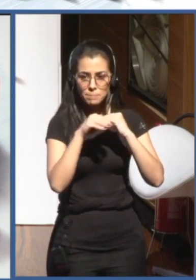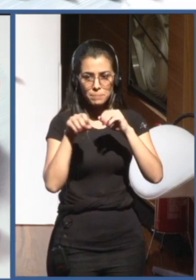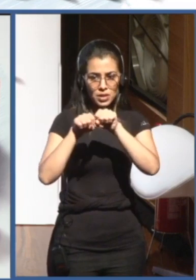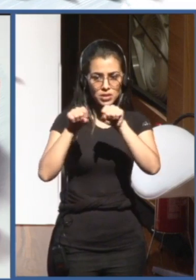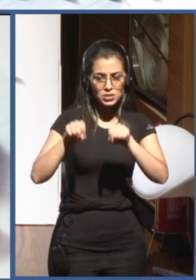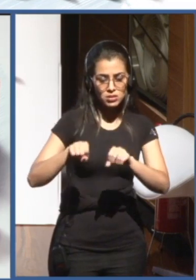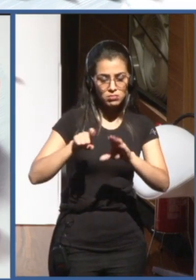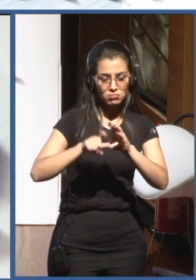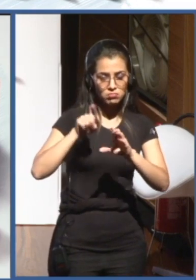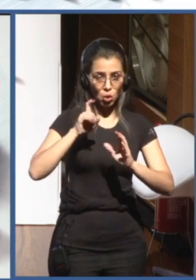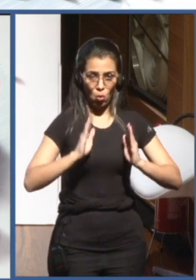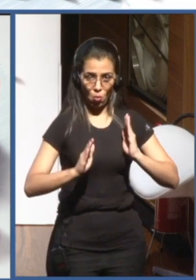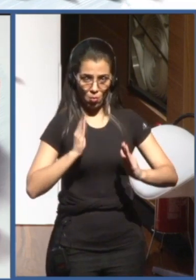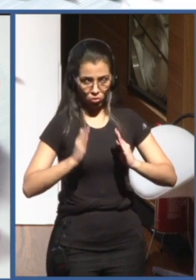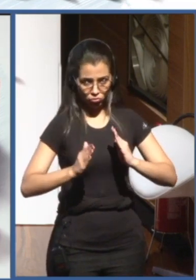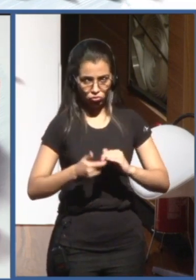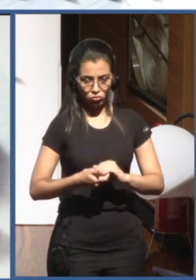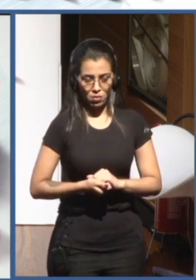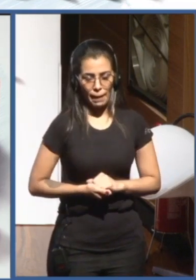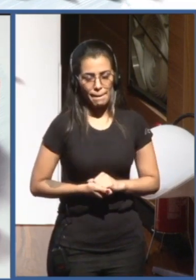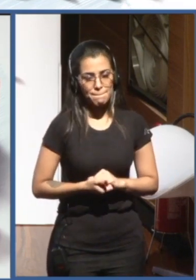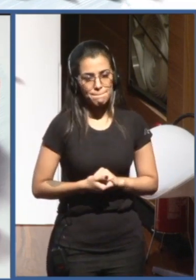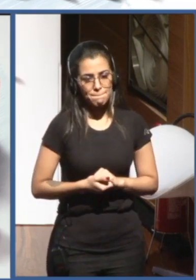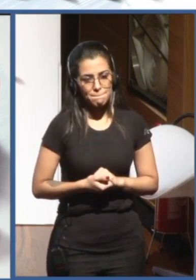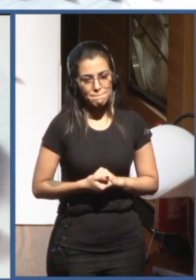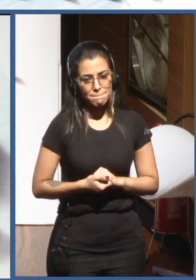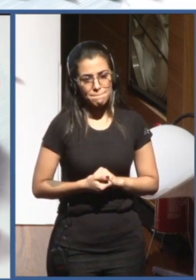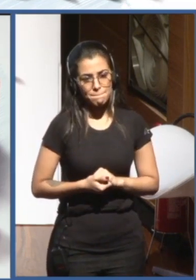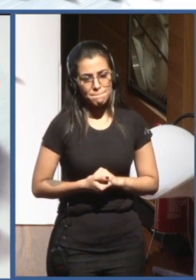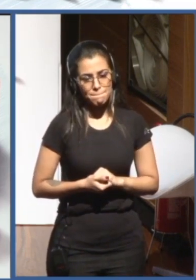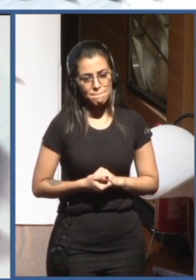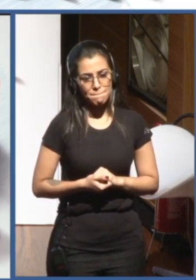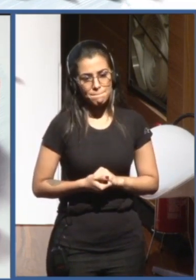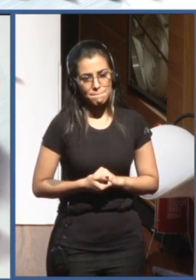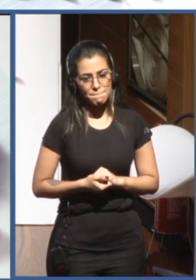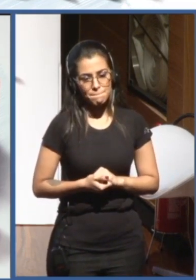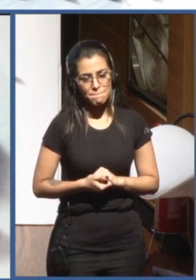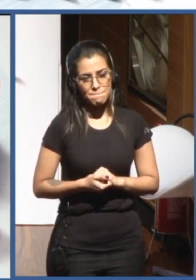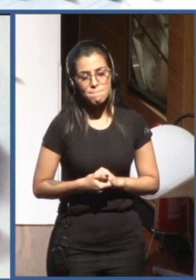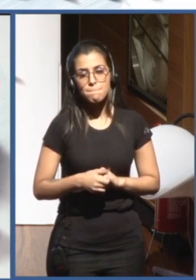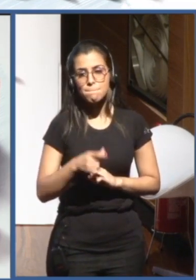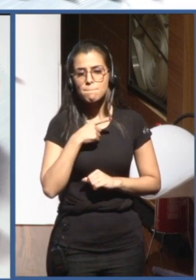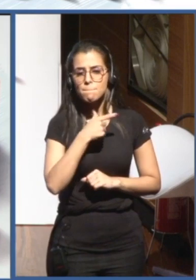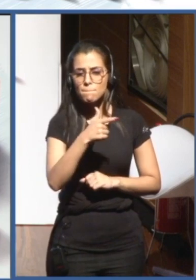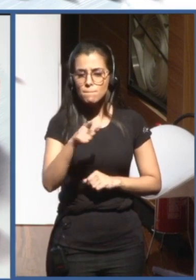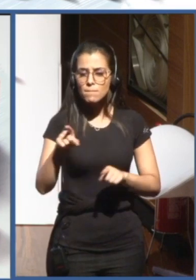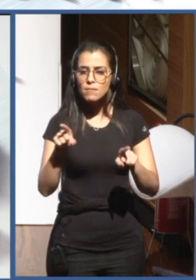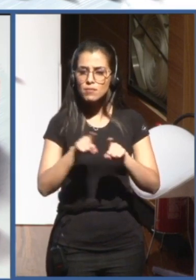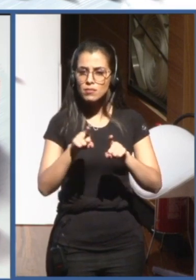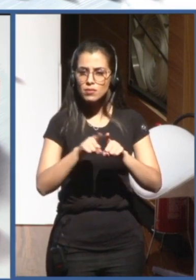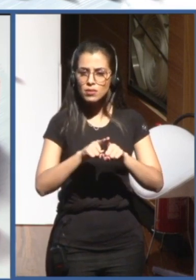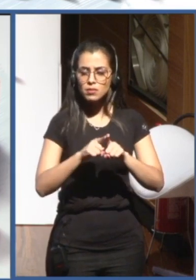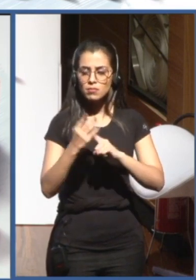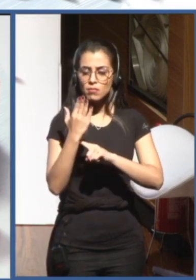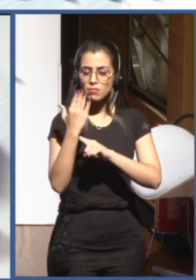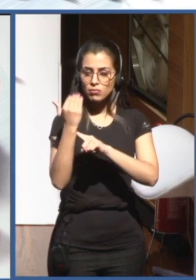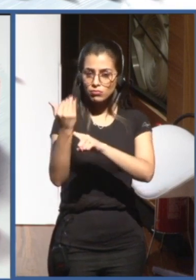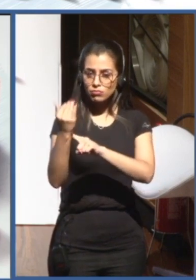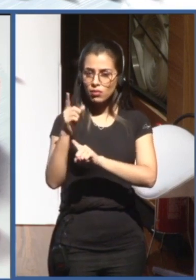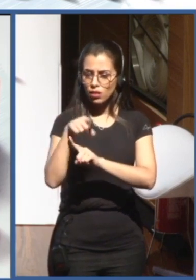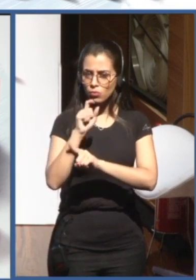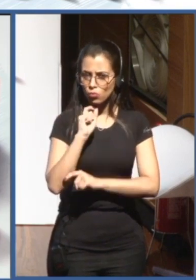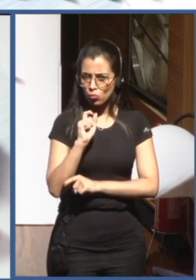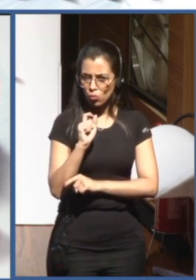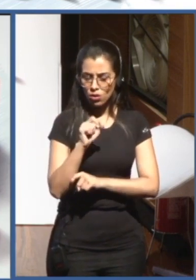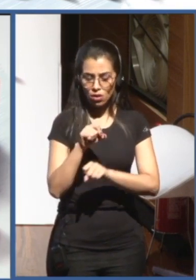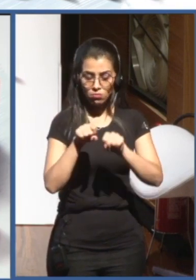And we have others like tech ethics, that is a platform, a platform also to